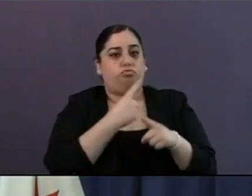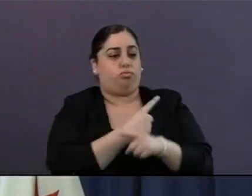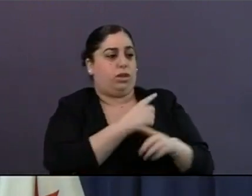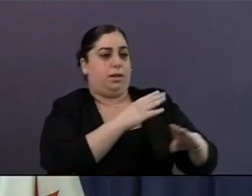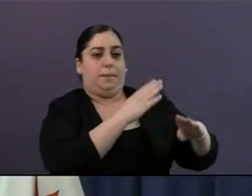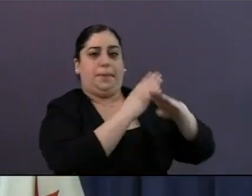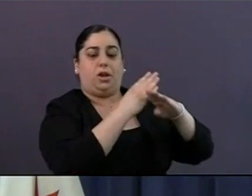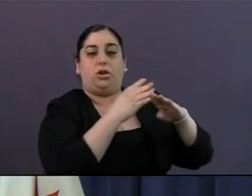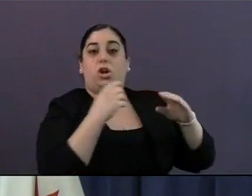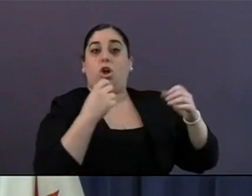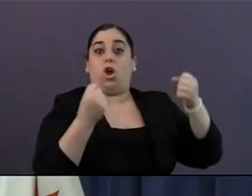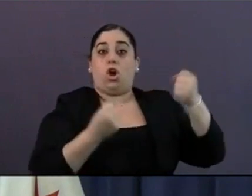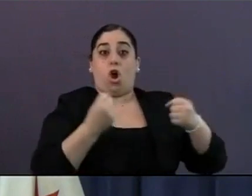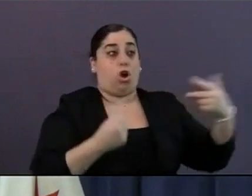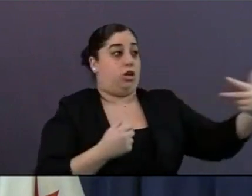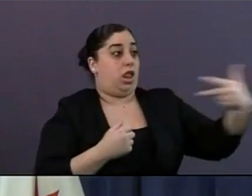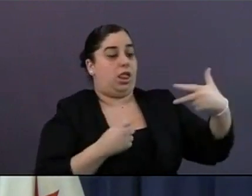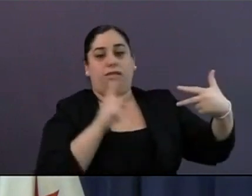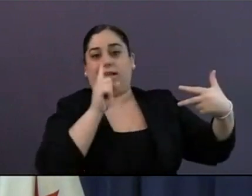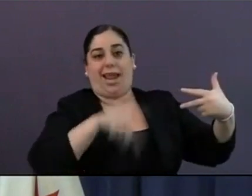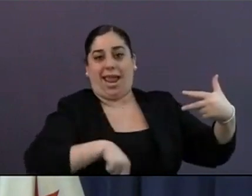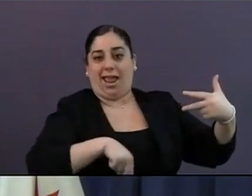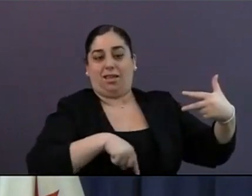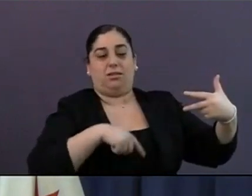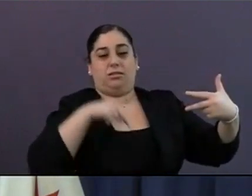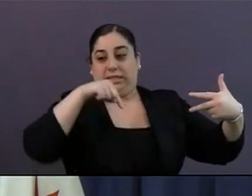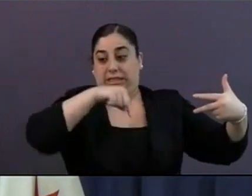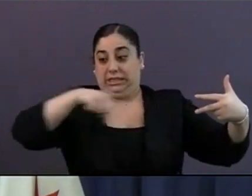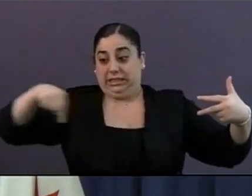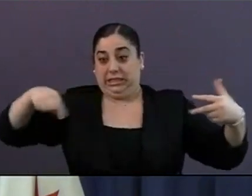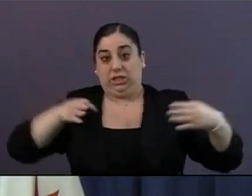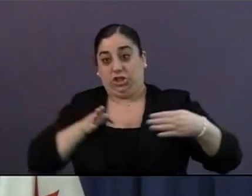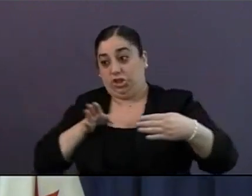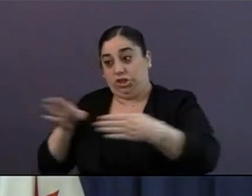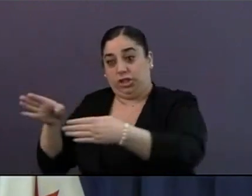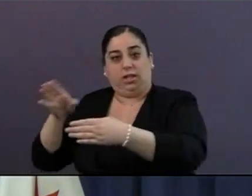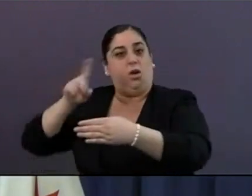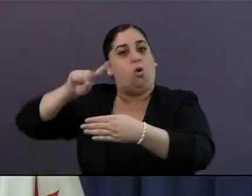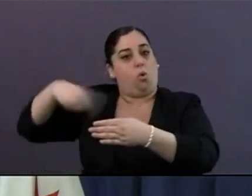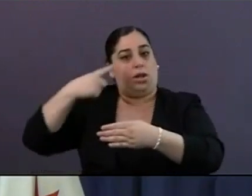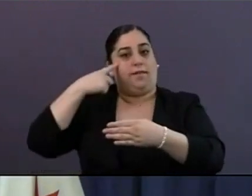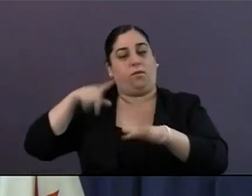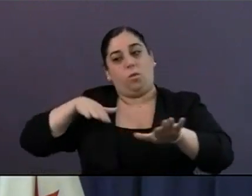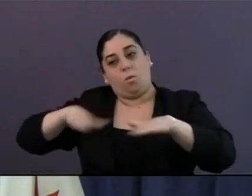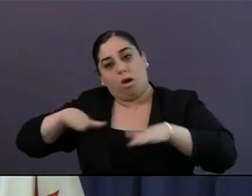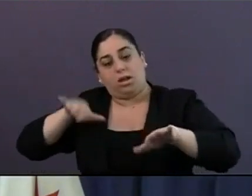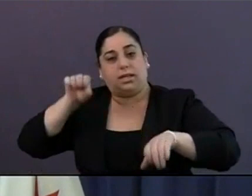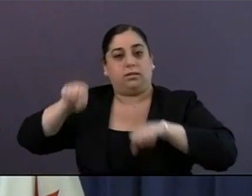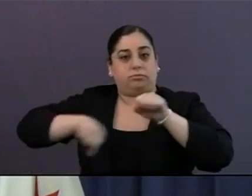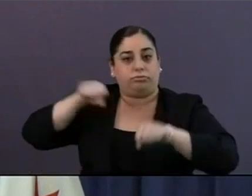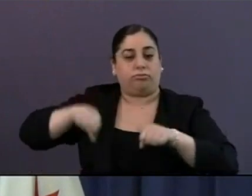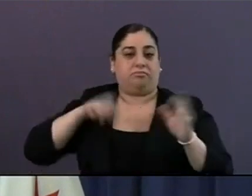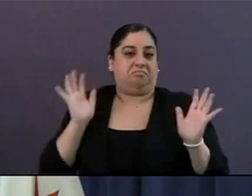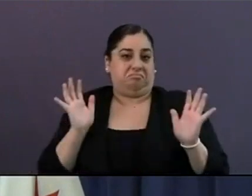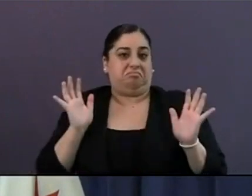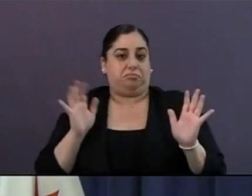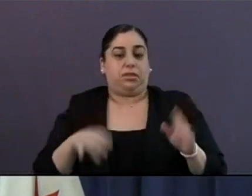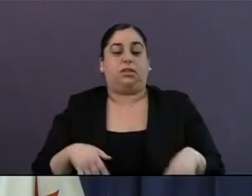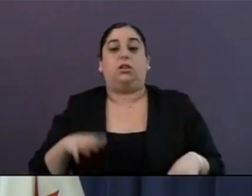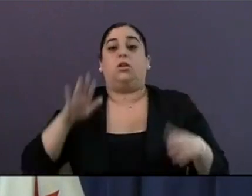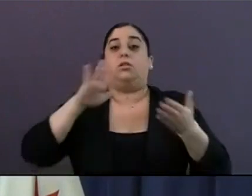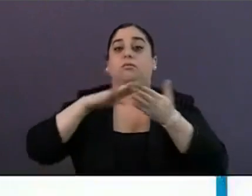June. I've been working with City Council members and community leaders to identify locations that will make great Slow Streets,